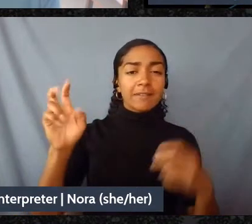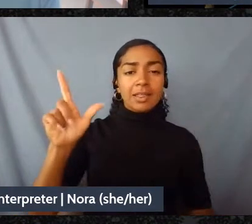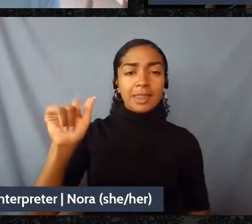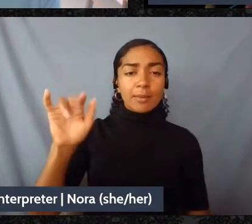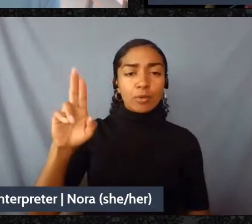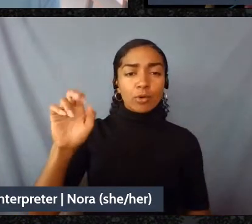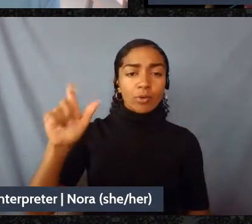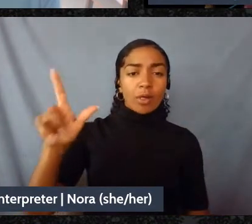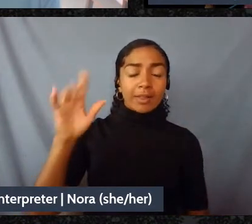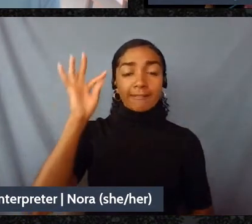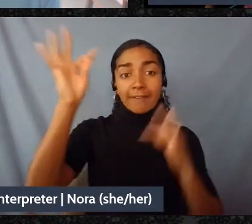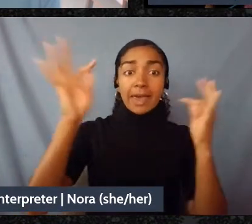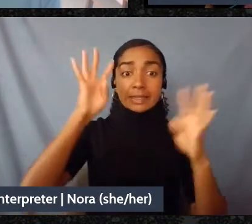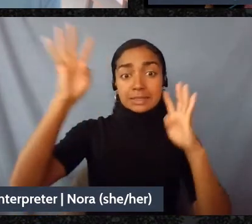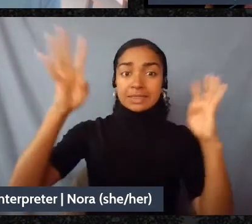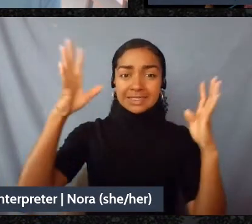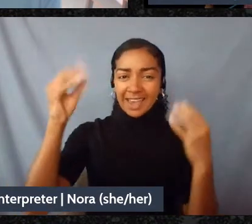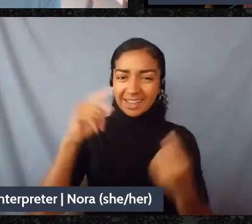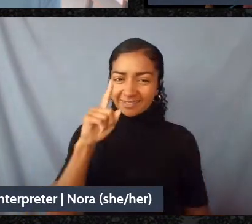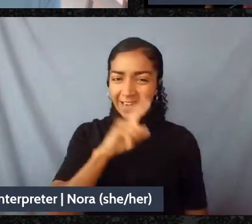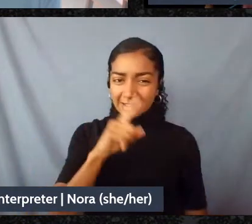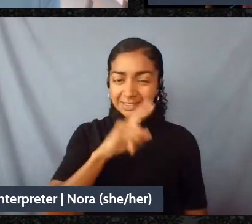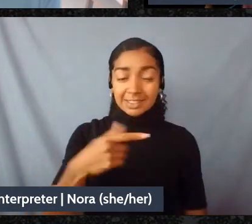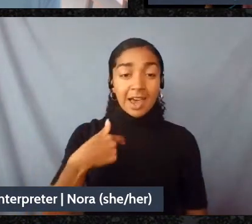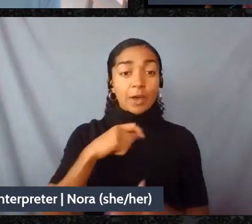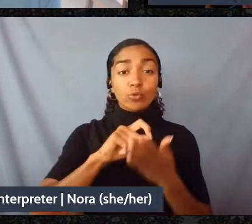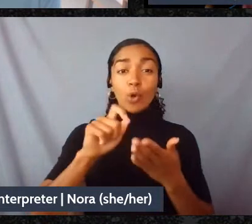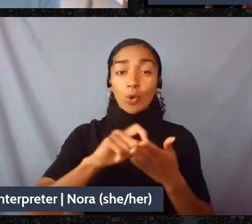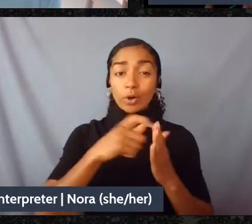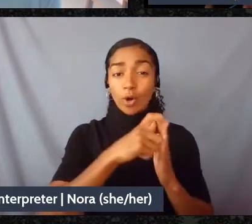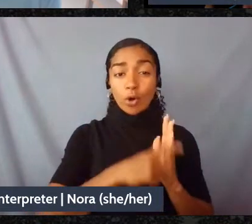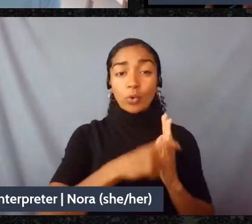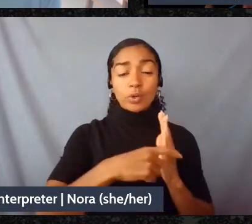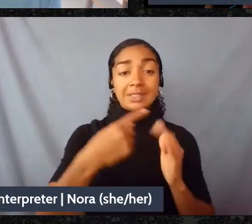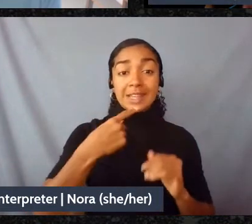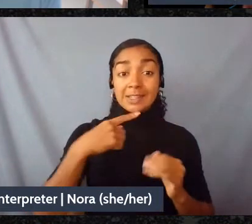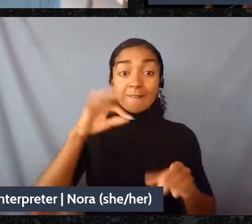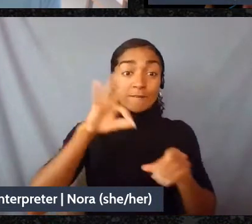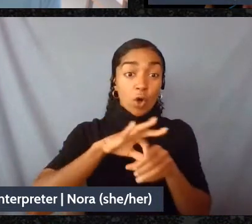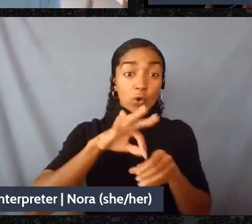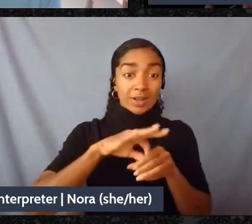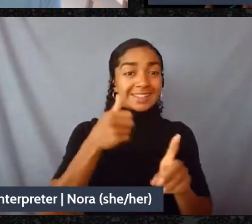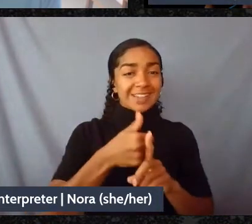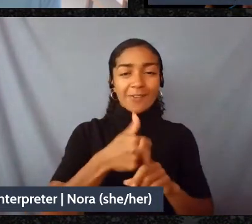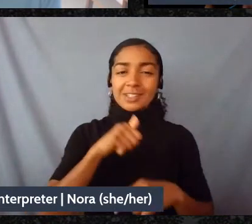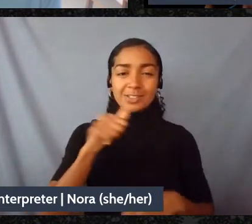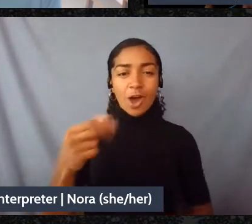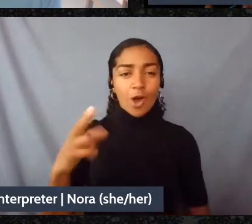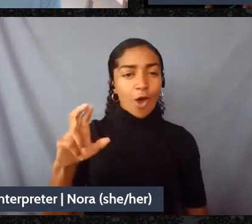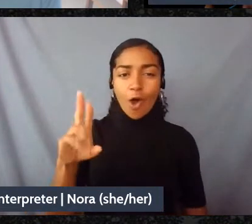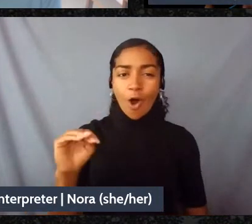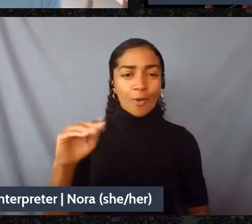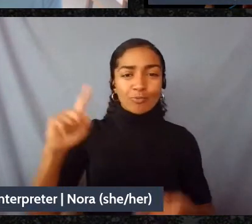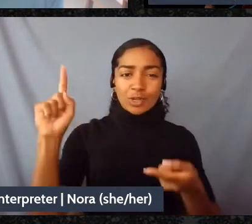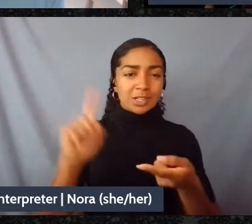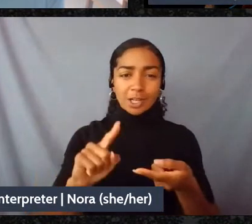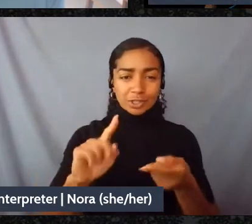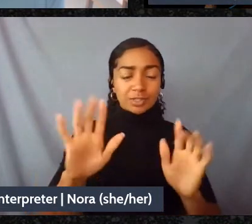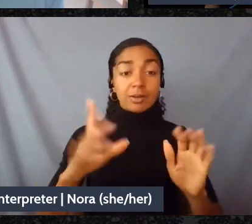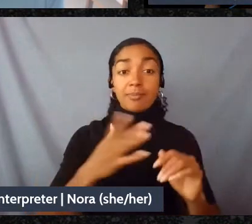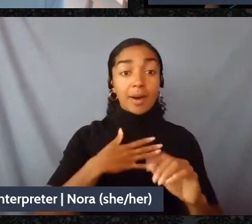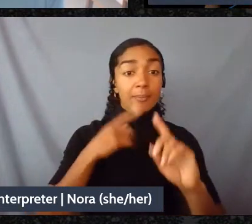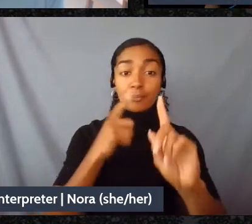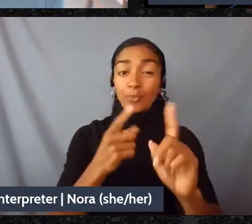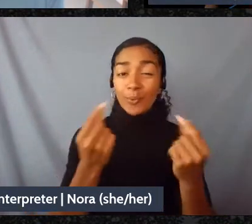voting is not harm reduction. That goes into detail. But the point I'll offer here is that whether